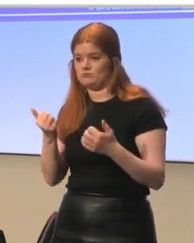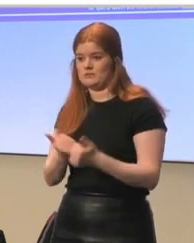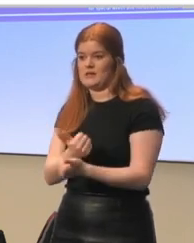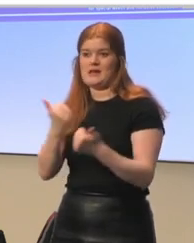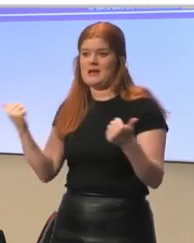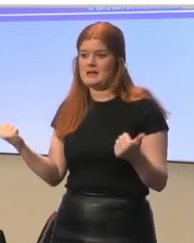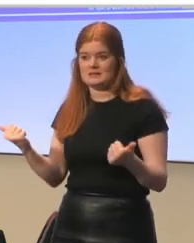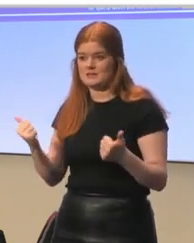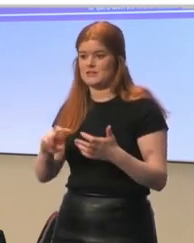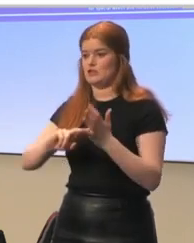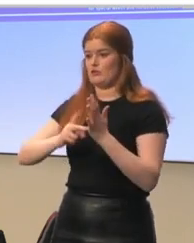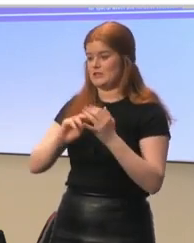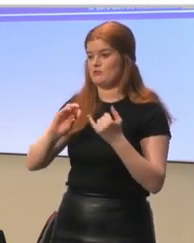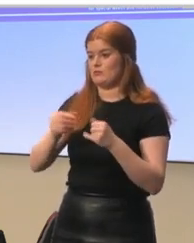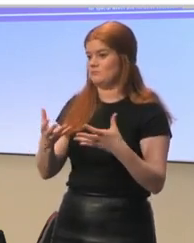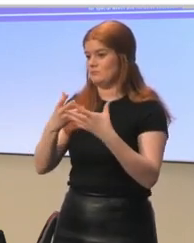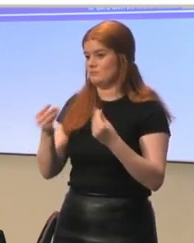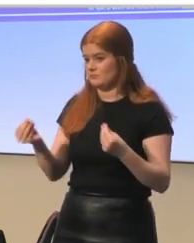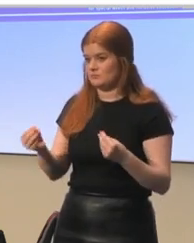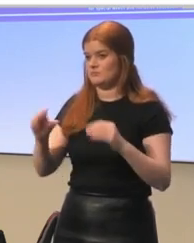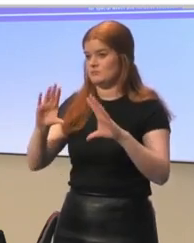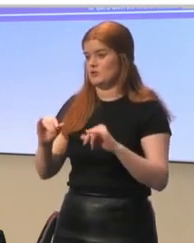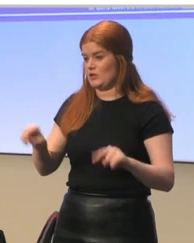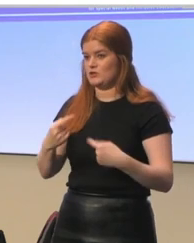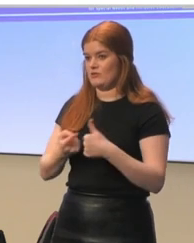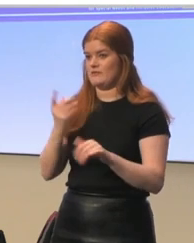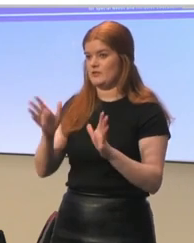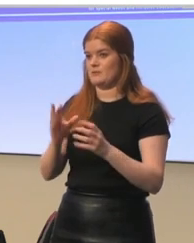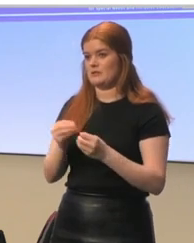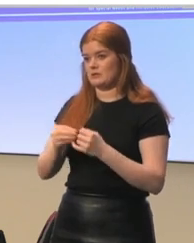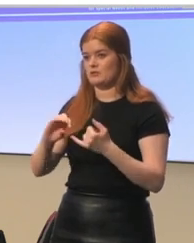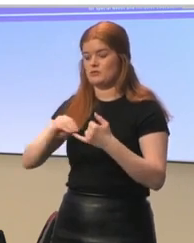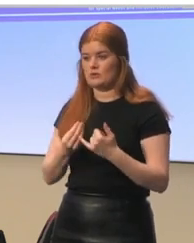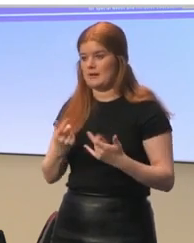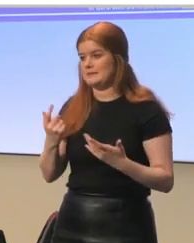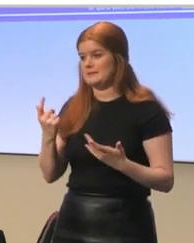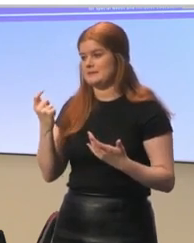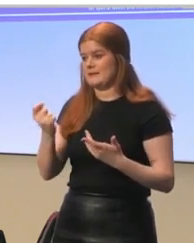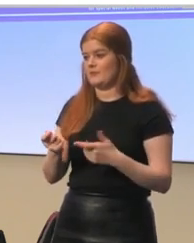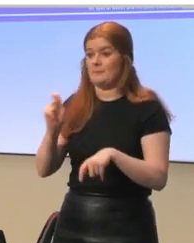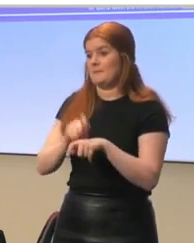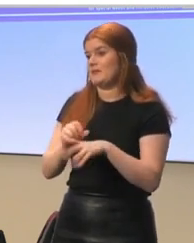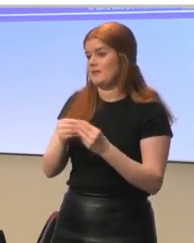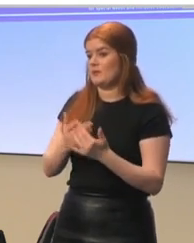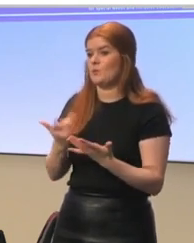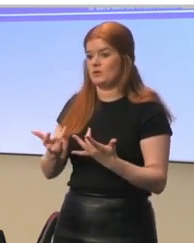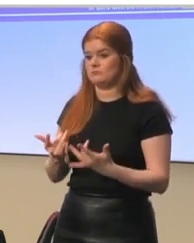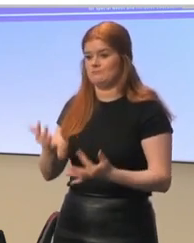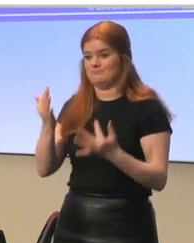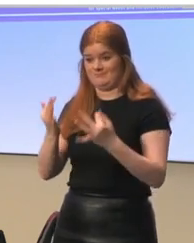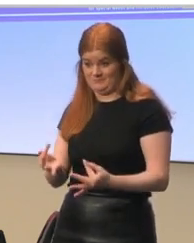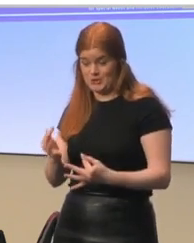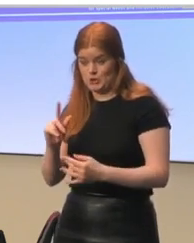strategies to address and overcome the challenges you mentioned. Try to give us, best thing would be concrete tool,